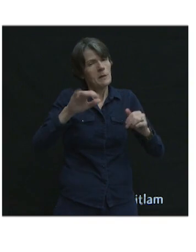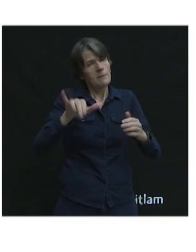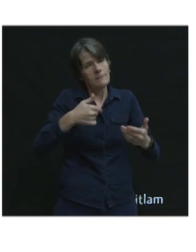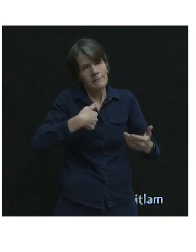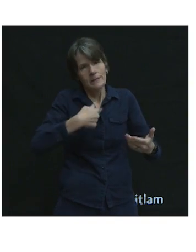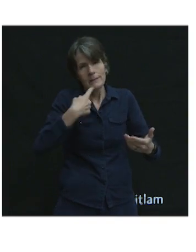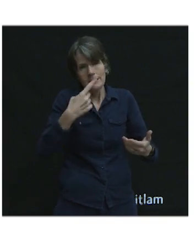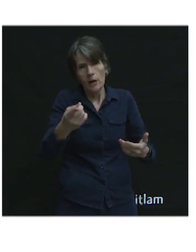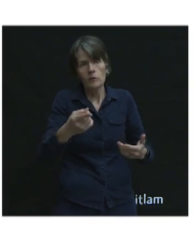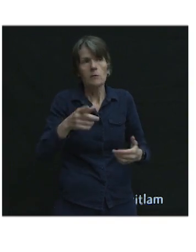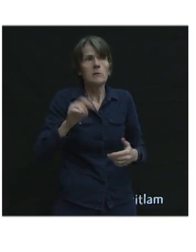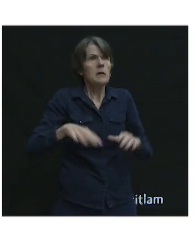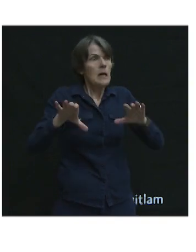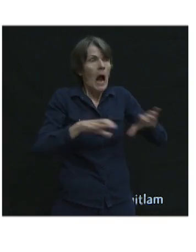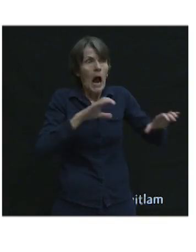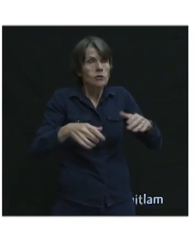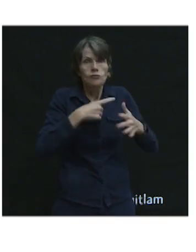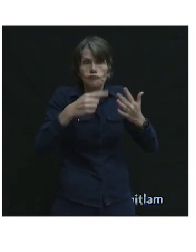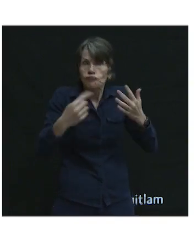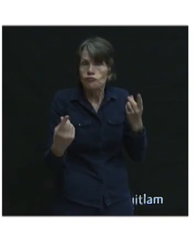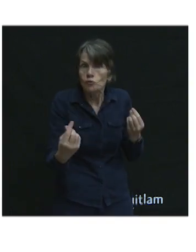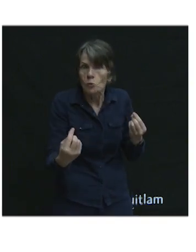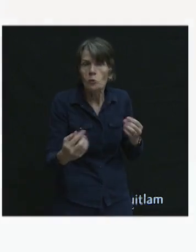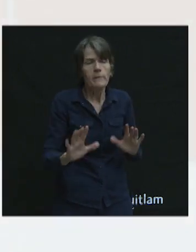the specific actions we might be taking.